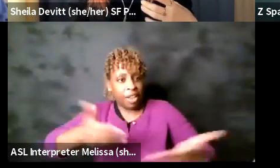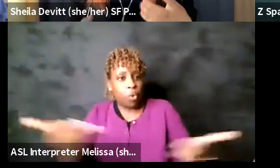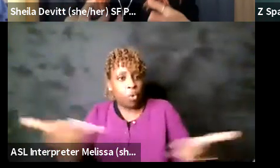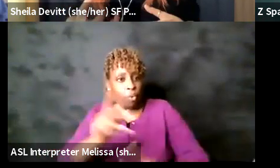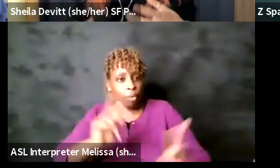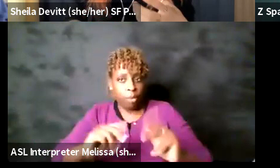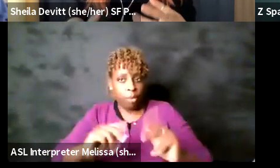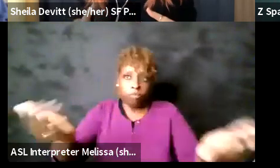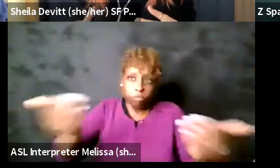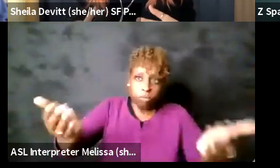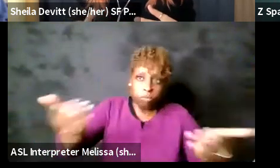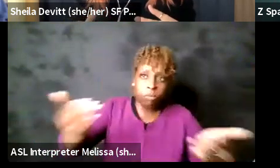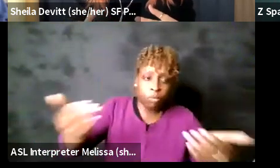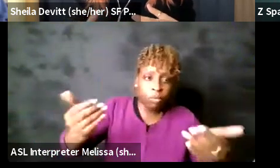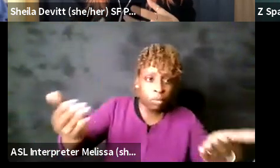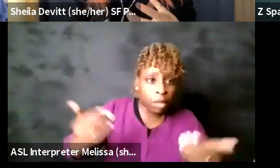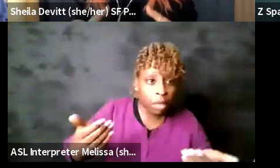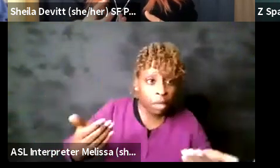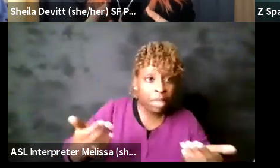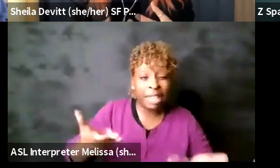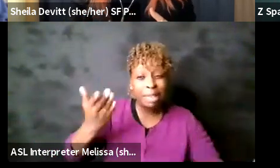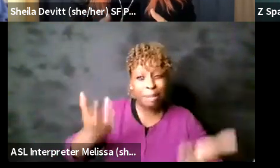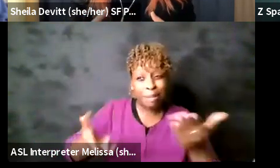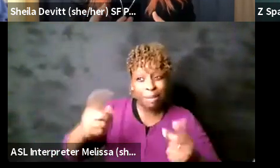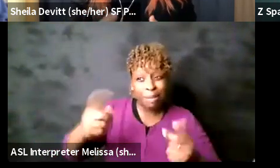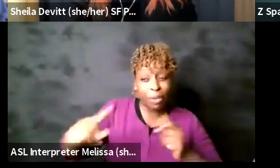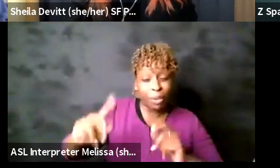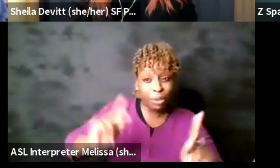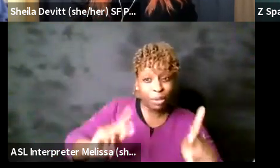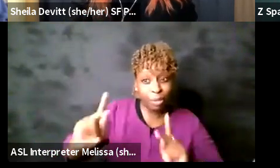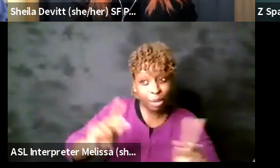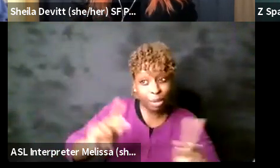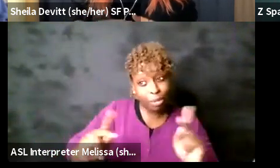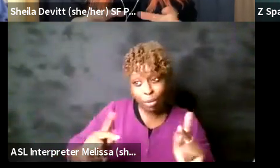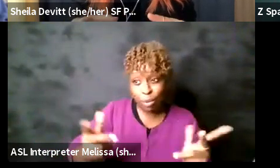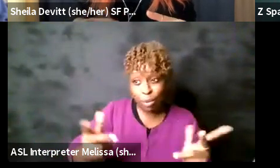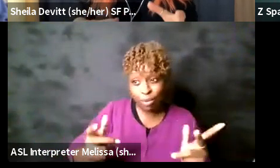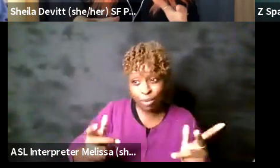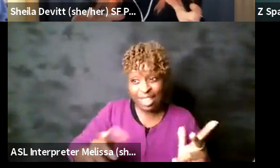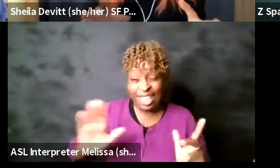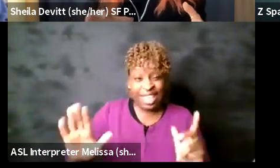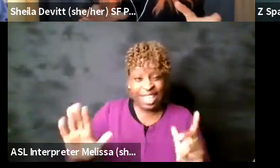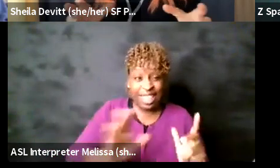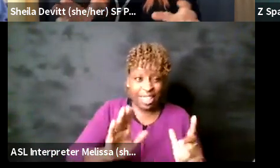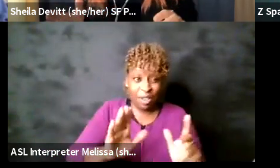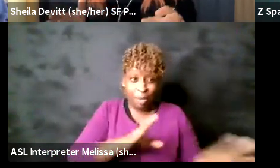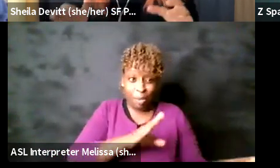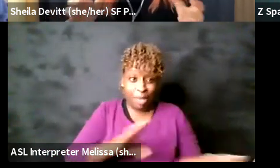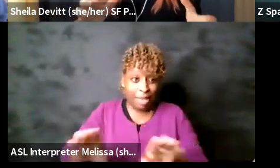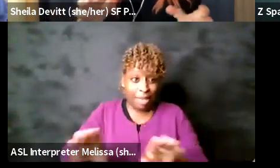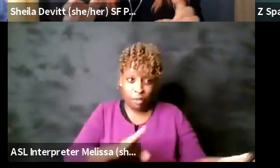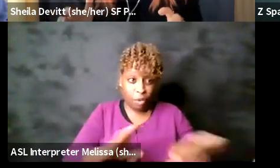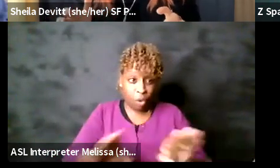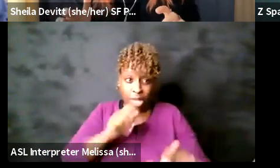they might not have that habitual behavior established they're learning what are the protocols